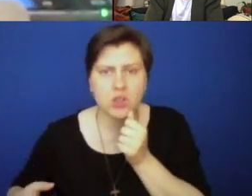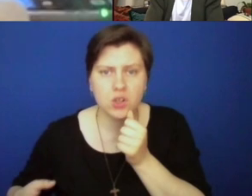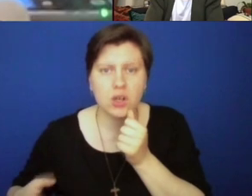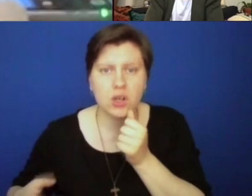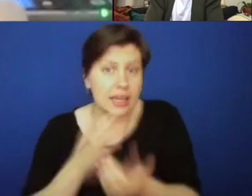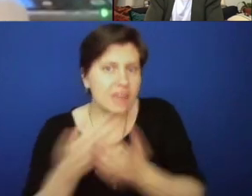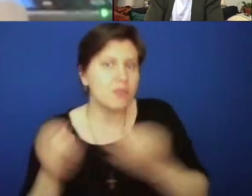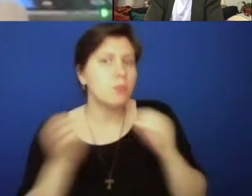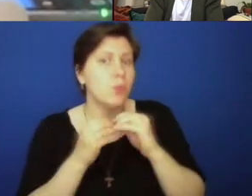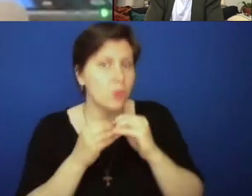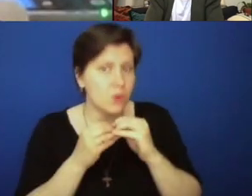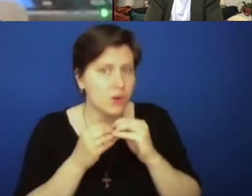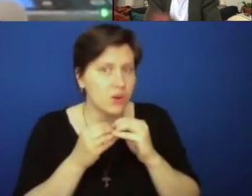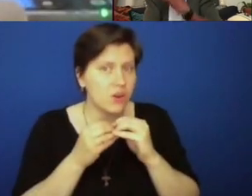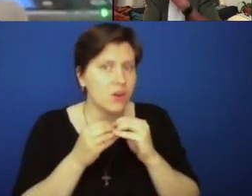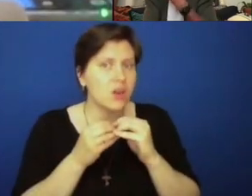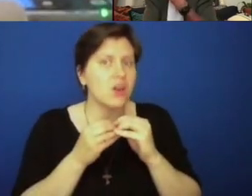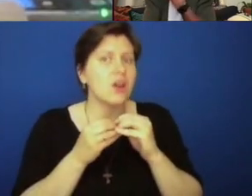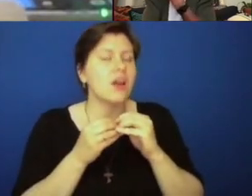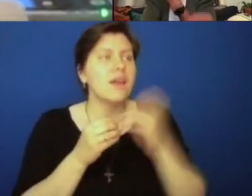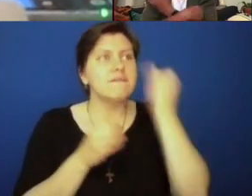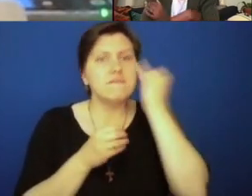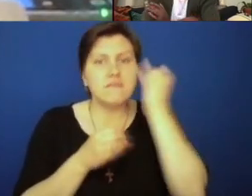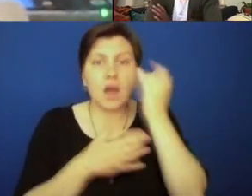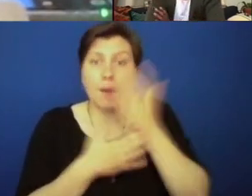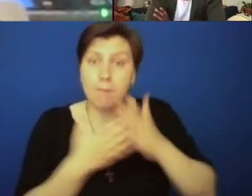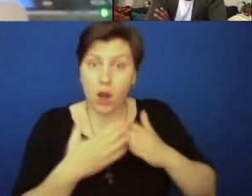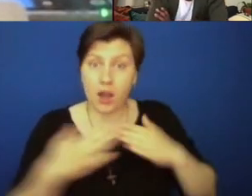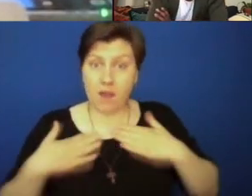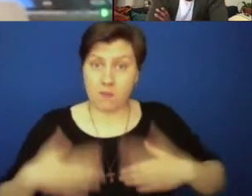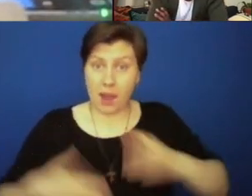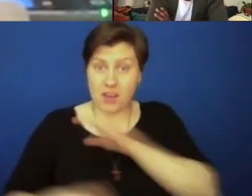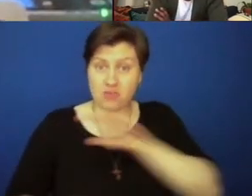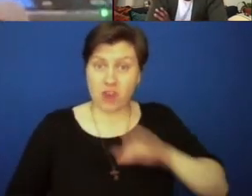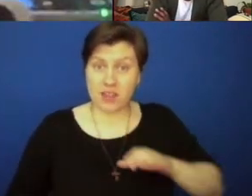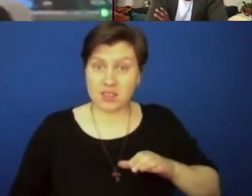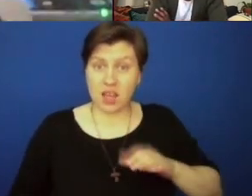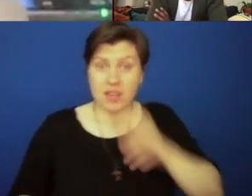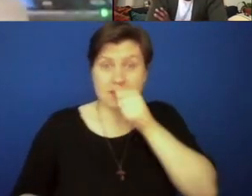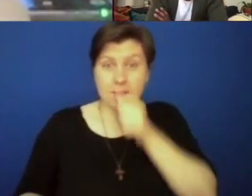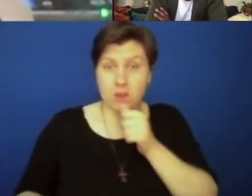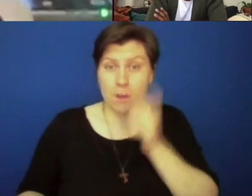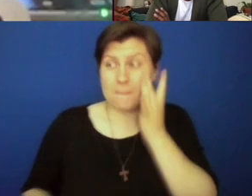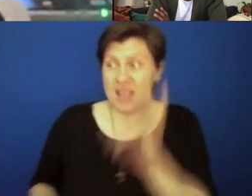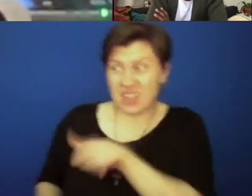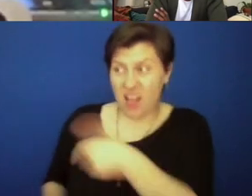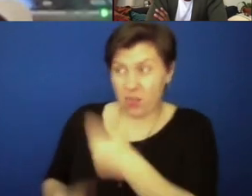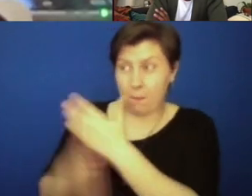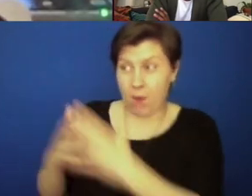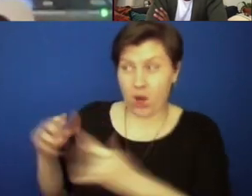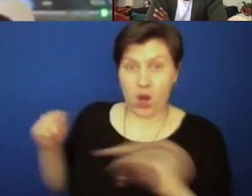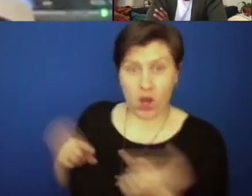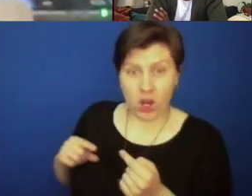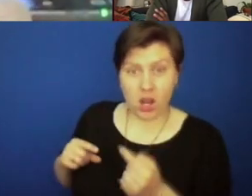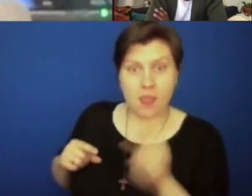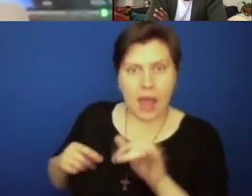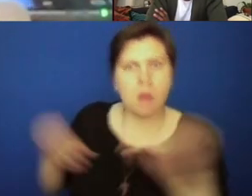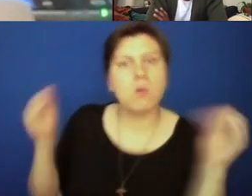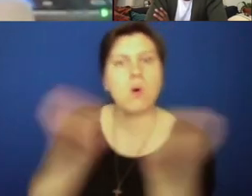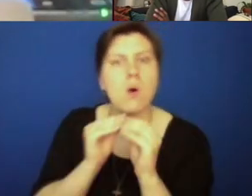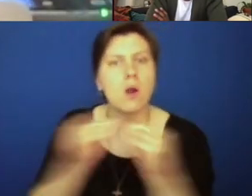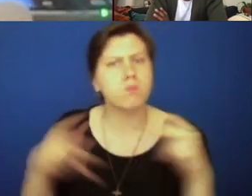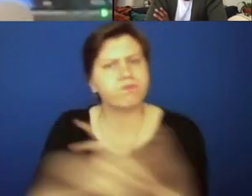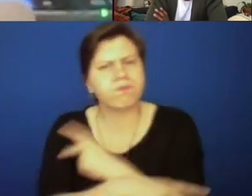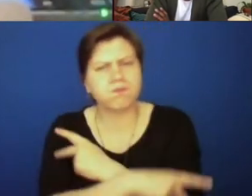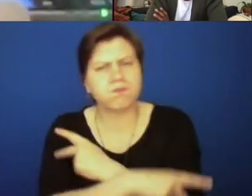And even more so when they're, you know, part of the body of Christ has suffered because of the other part of the body of Christ. And so,